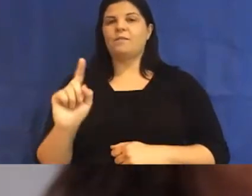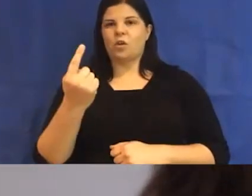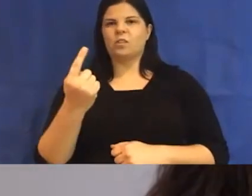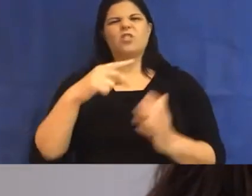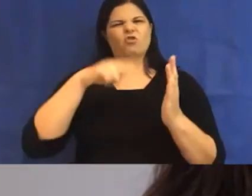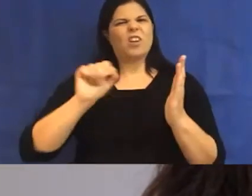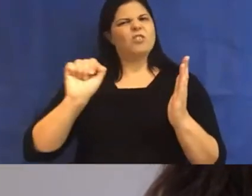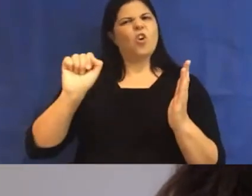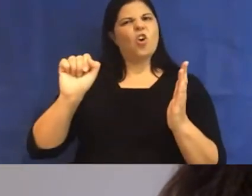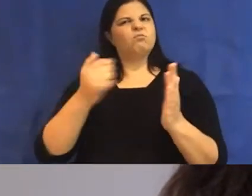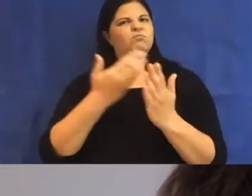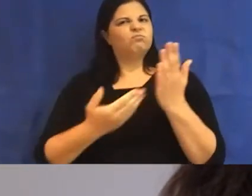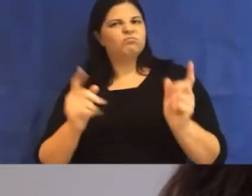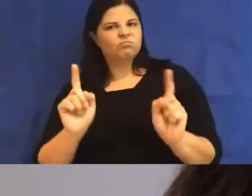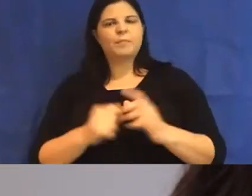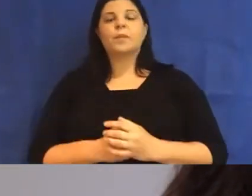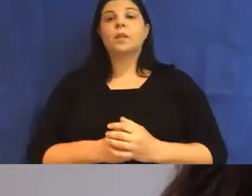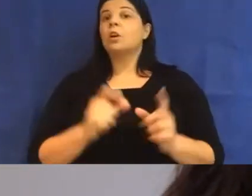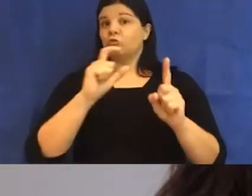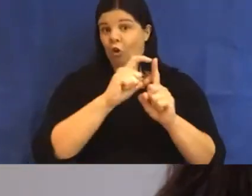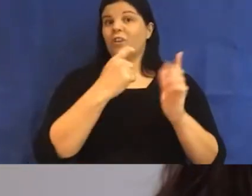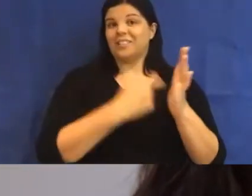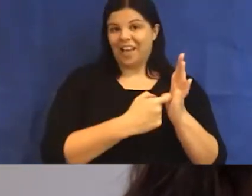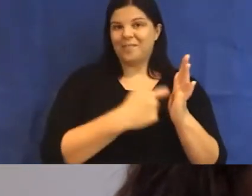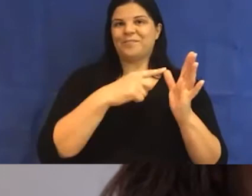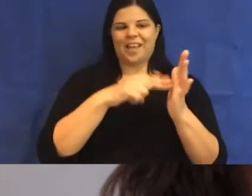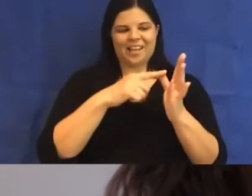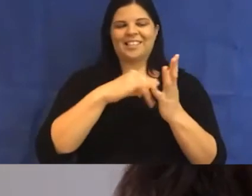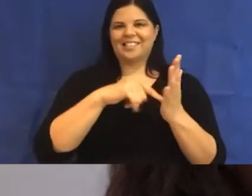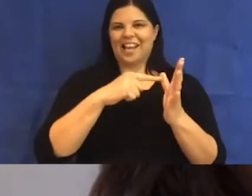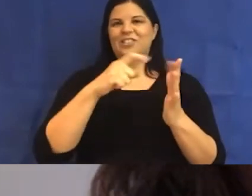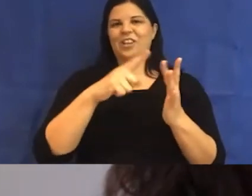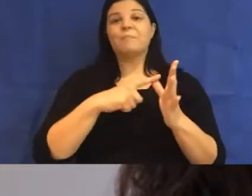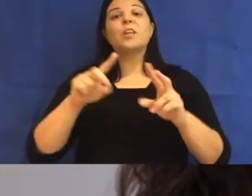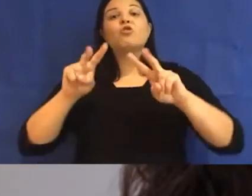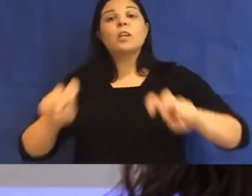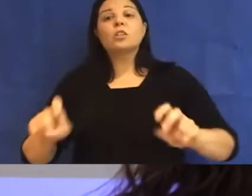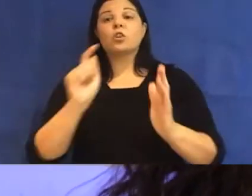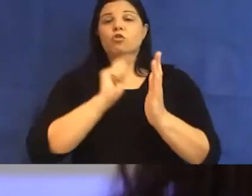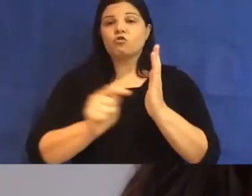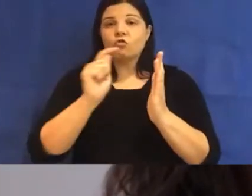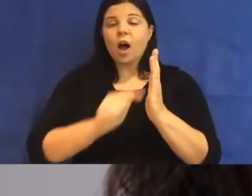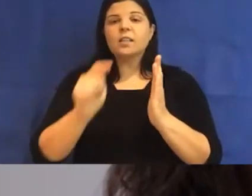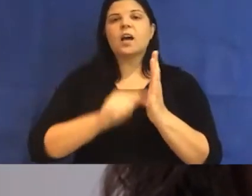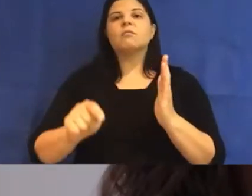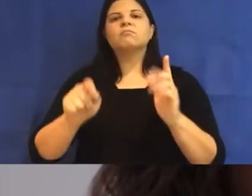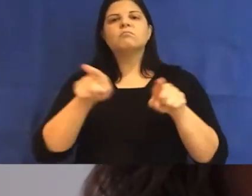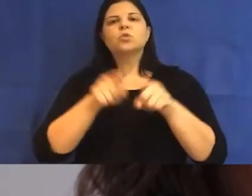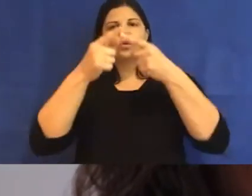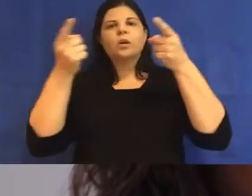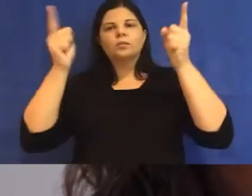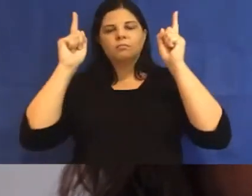here. So Dr. Anastasia Cagliere is a researcher, writer, and casual academic based in NAM.